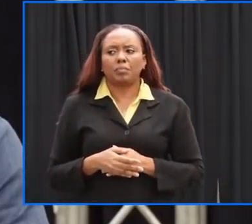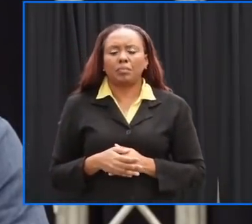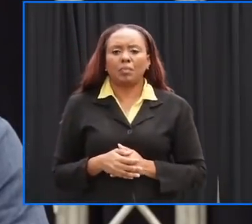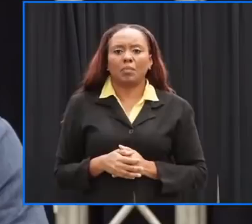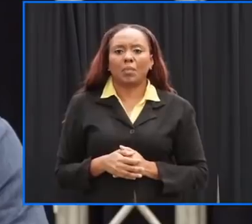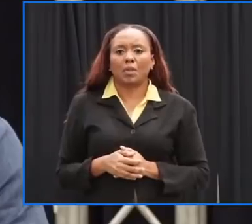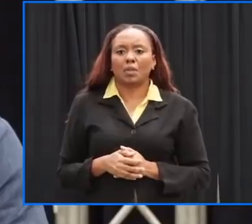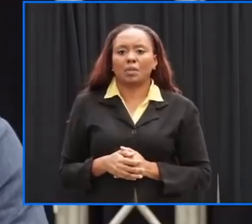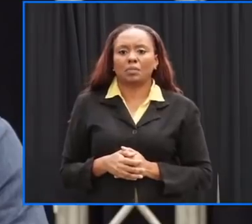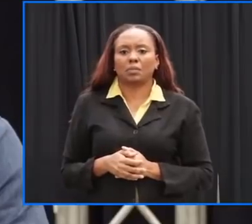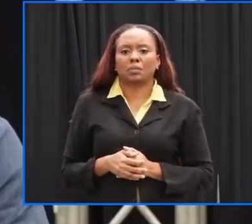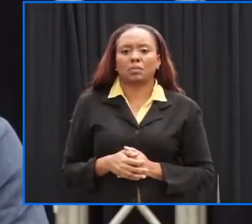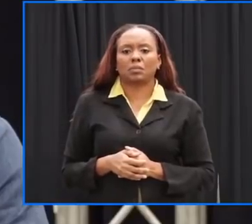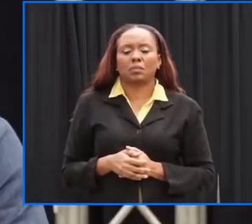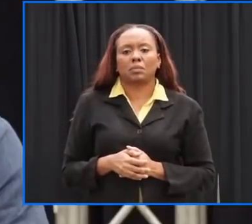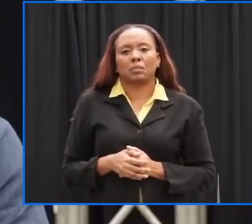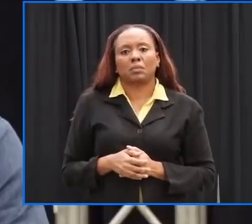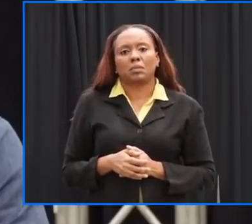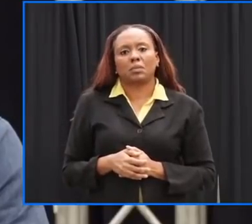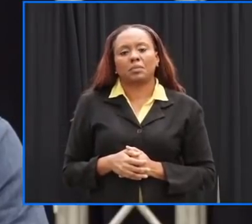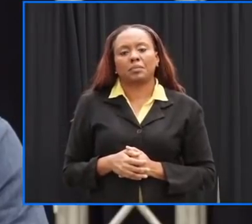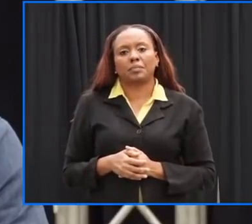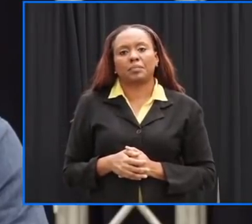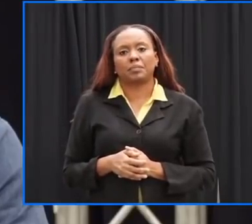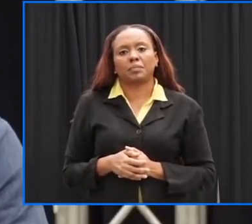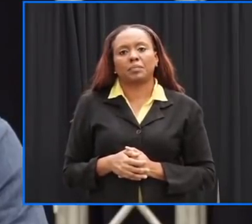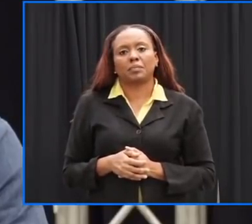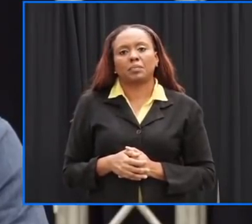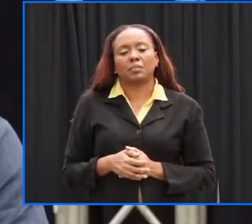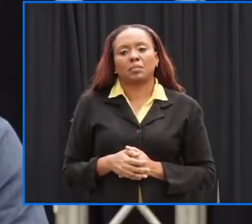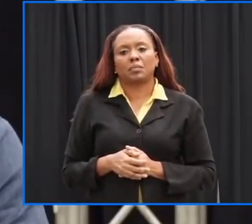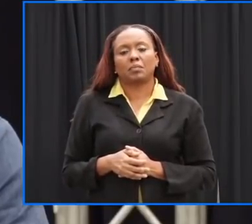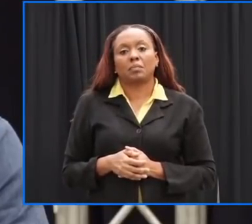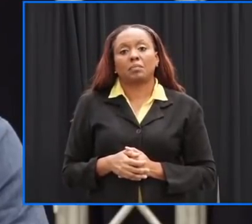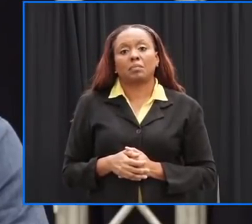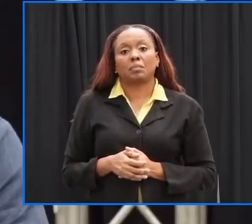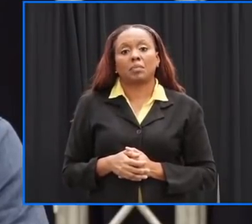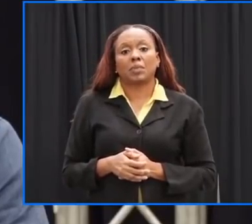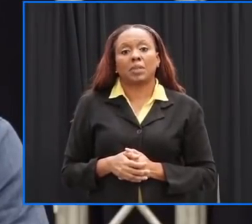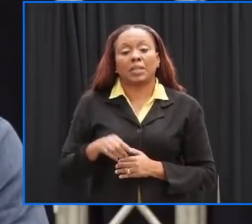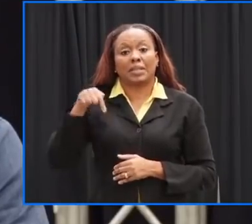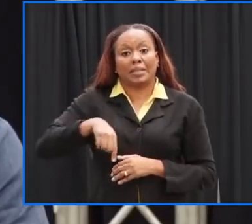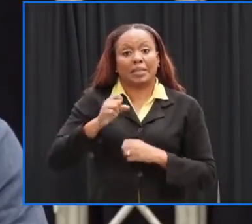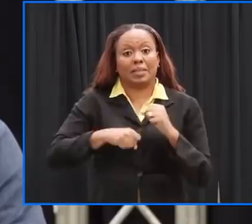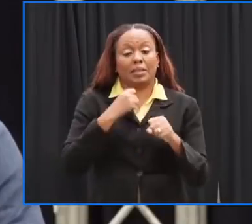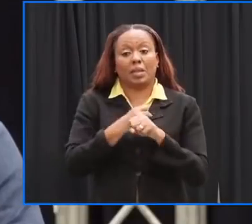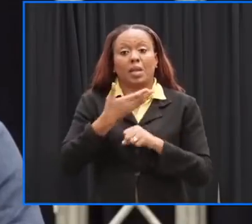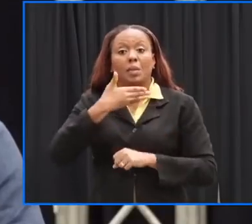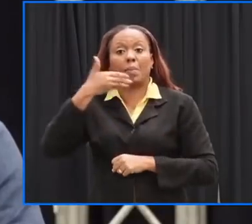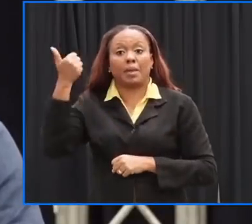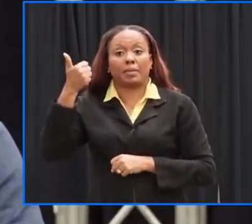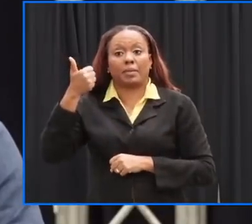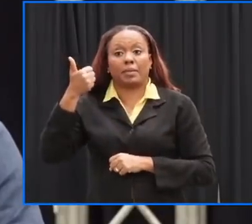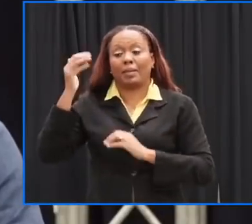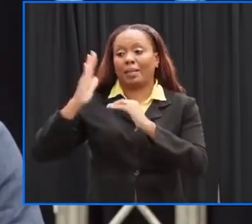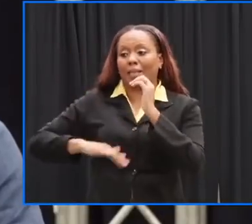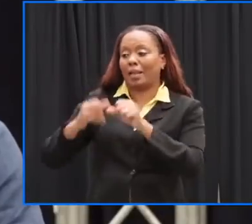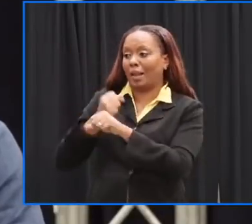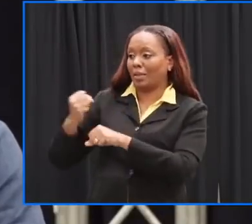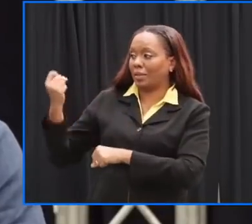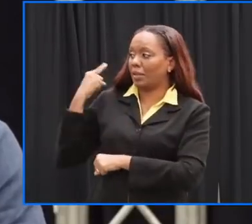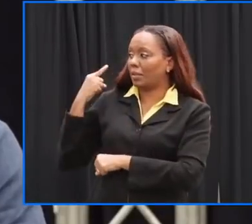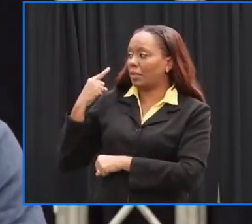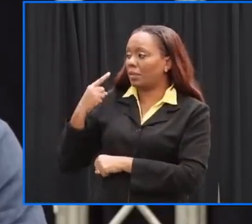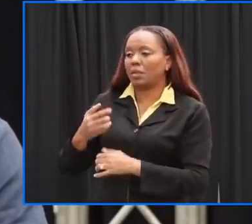shape than we were this time last year or the year before and most of the key preparation has actually